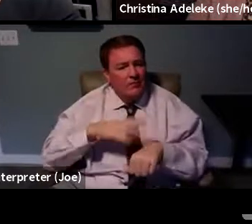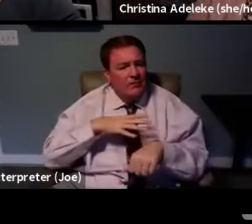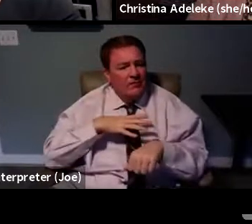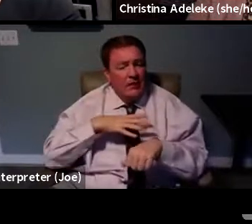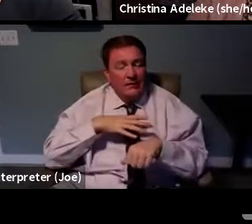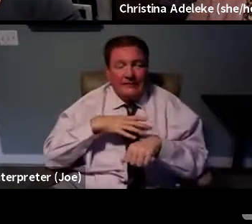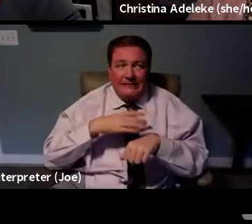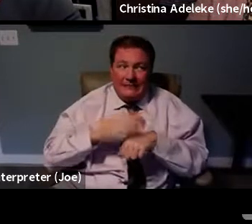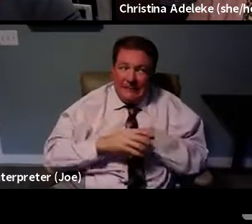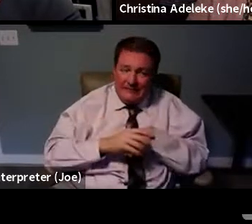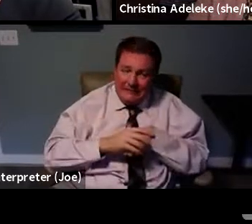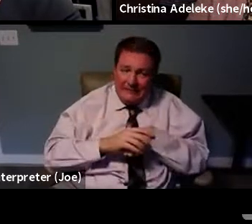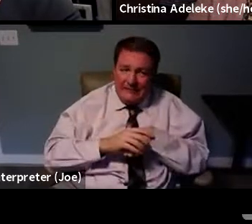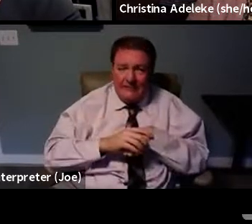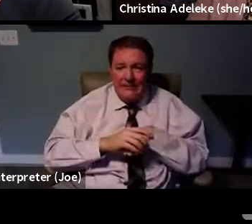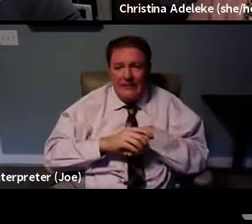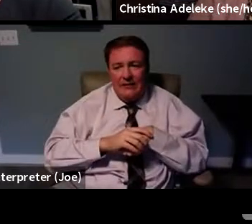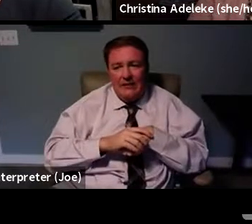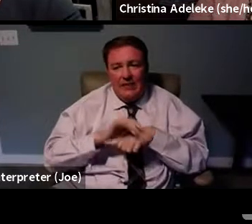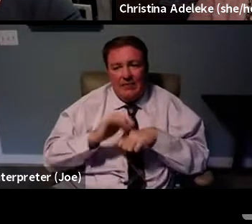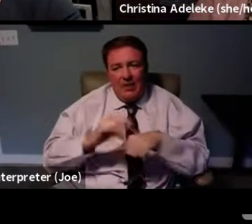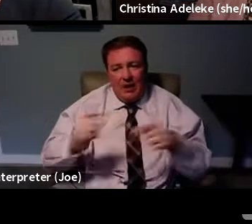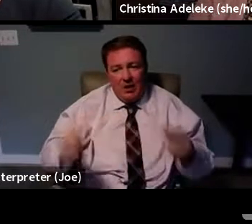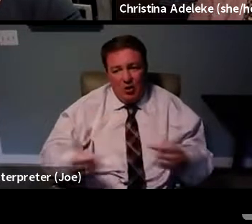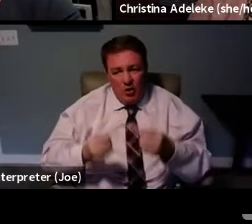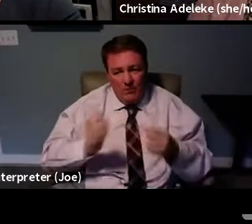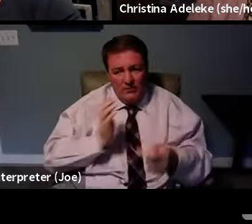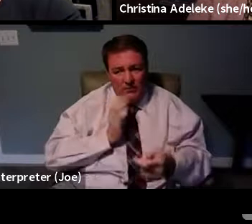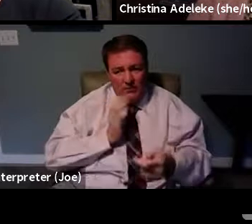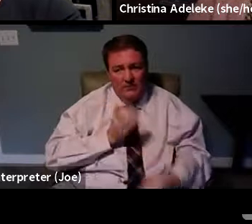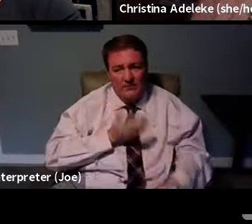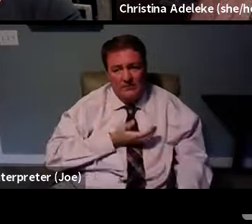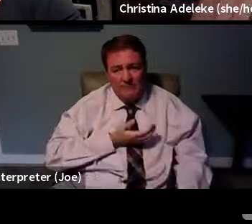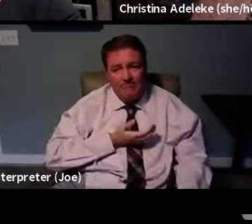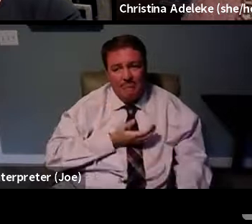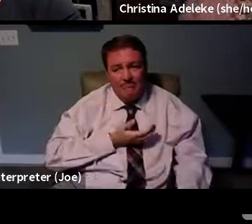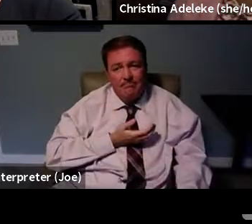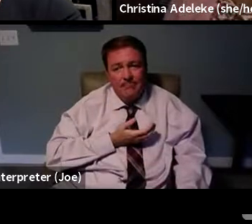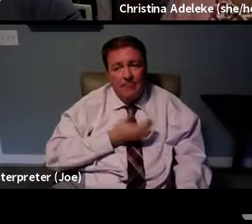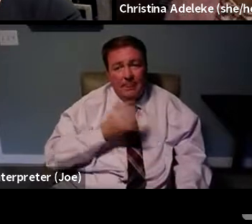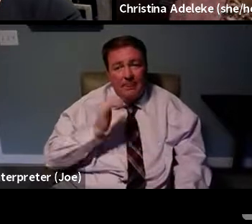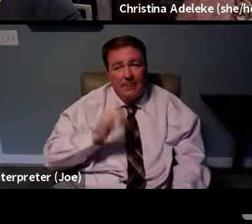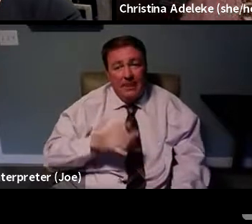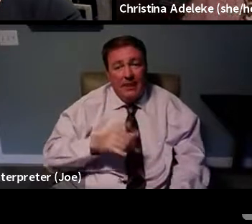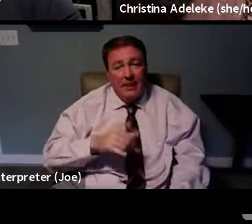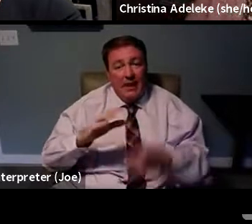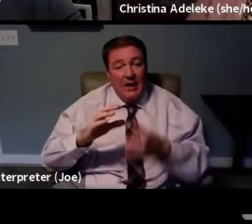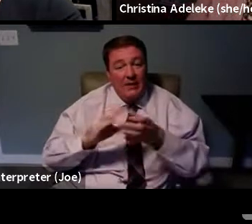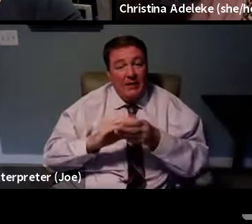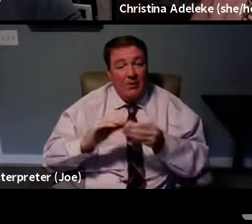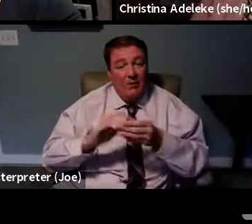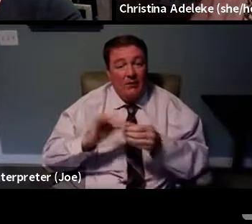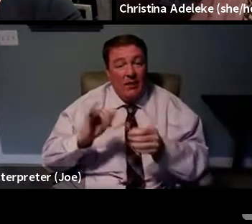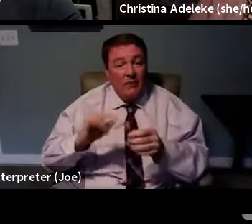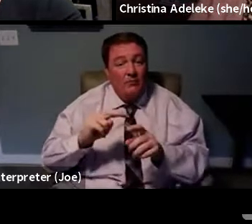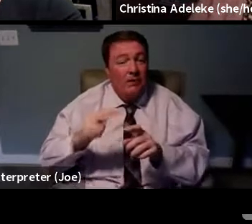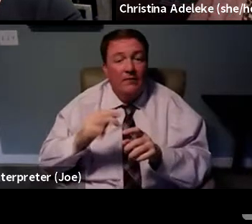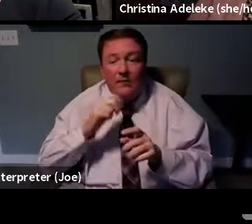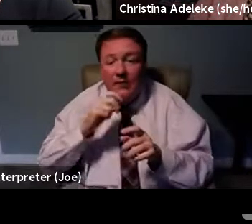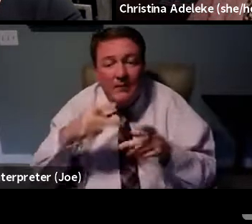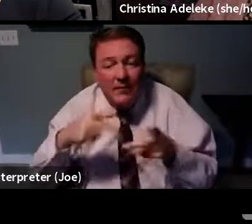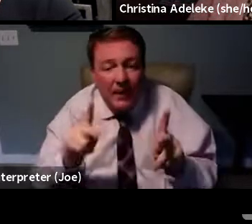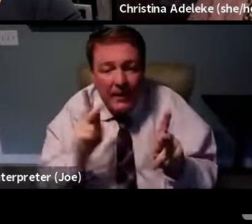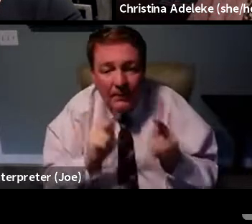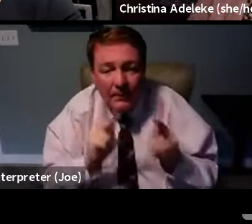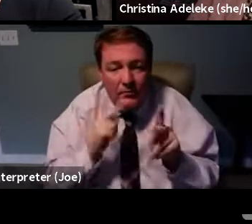I mean, it's harming us in the sense that that narrative doesn't allow people to see beyond,